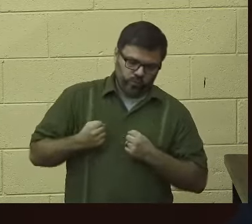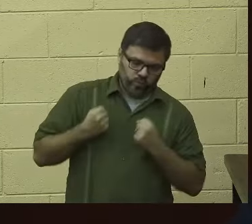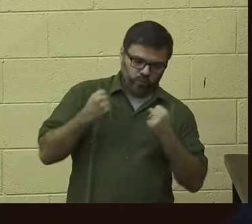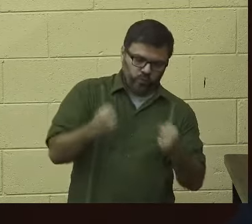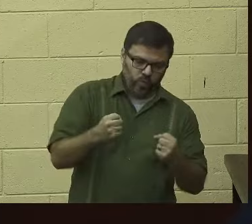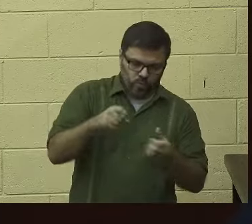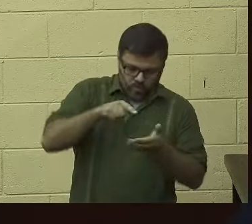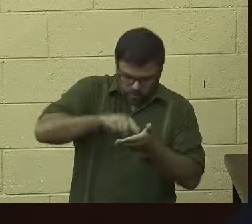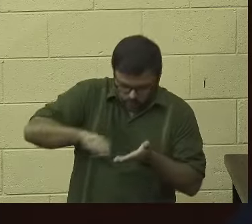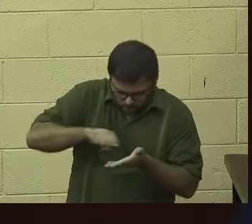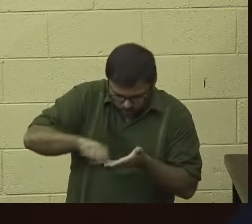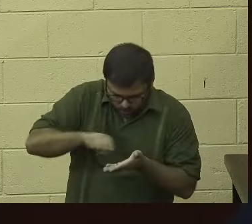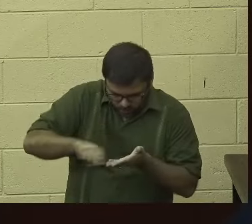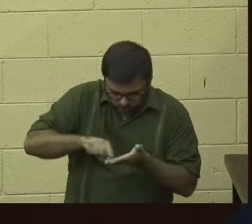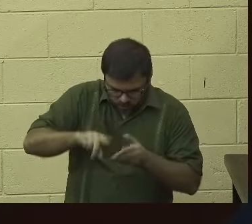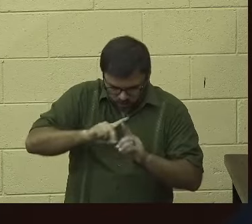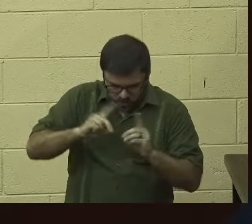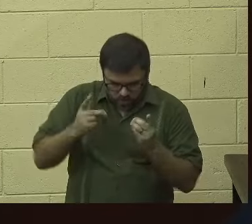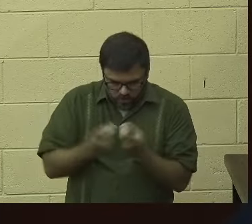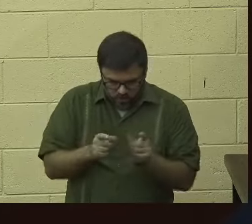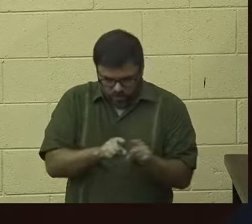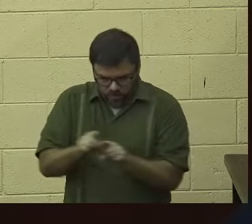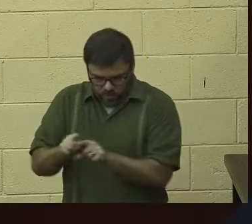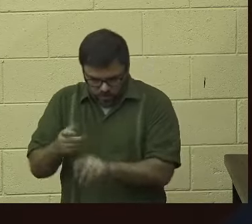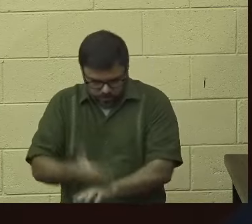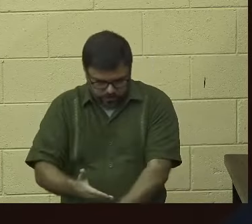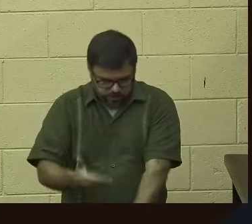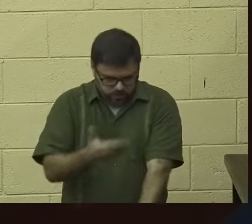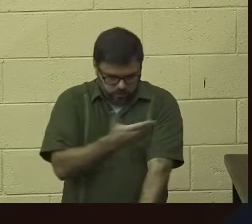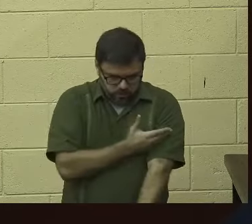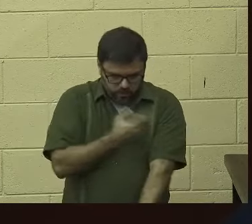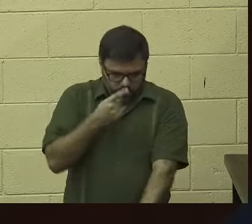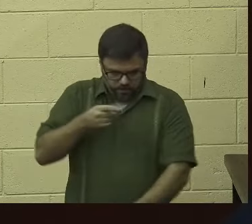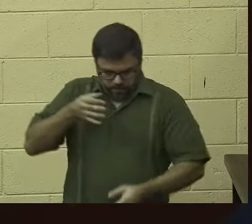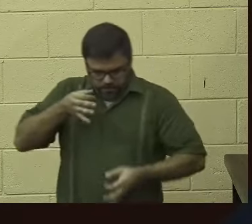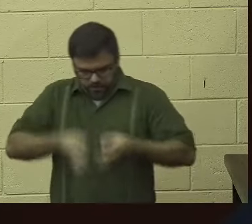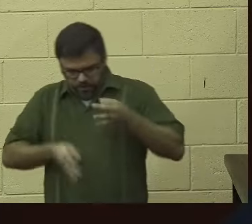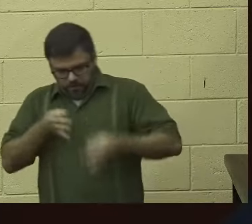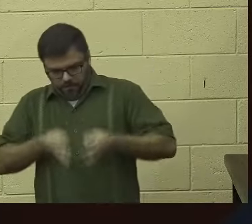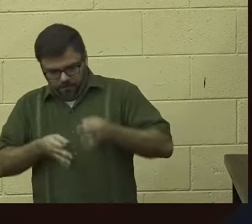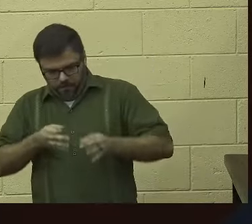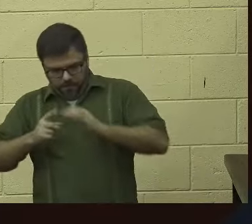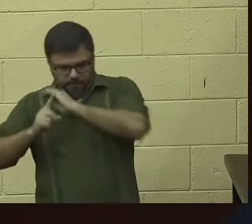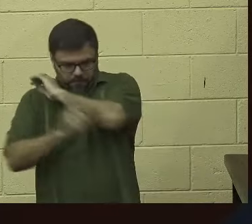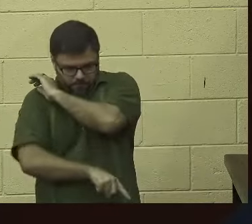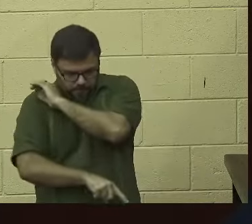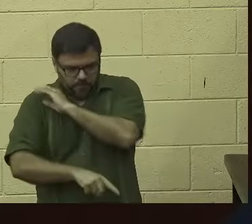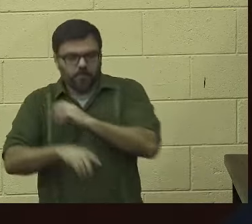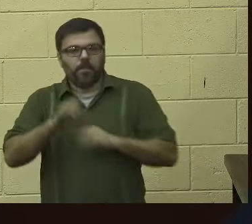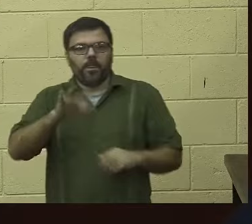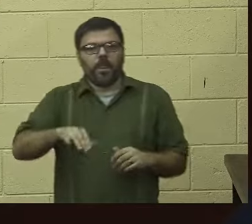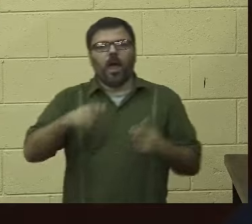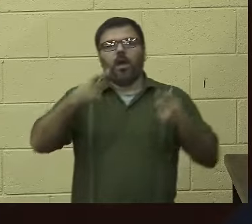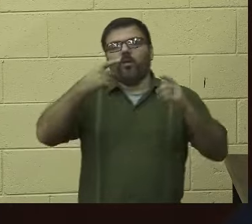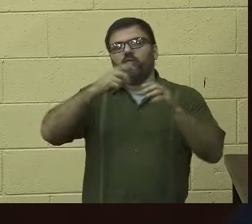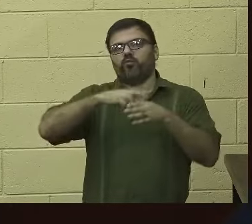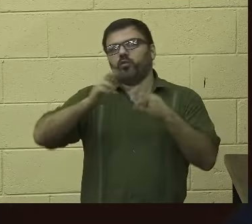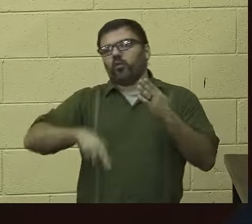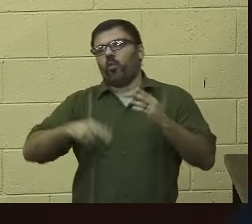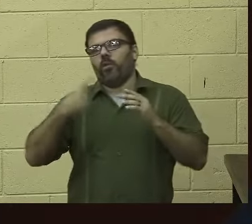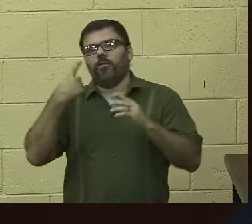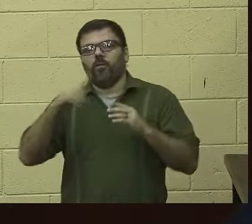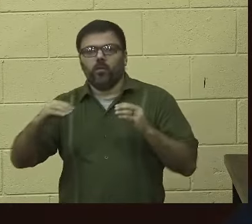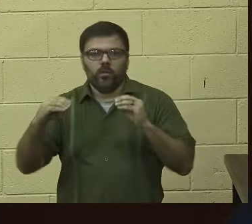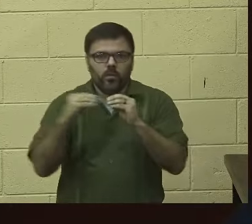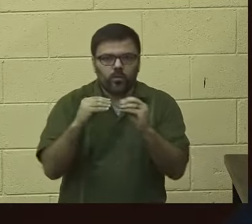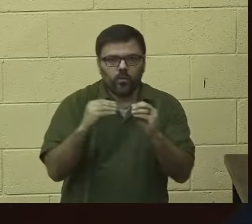department, and a vastly improved prosecution branch has resulted in more and more